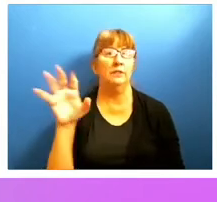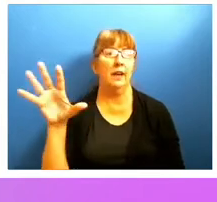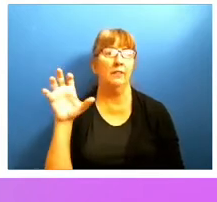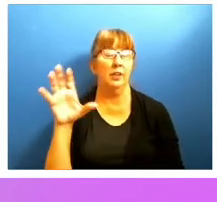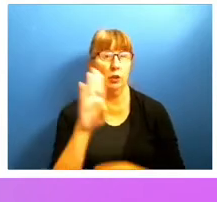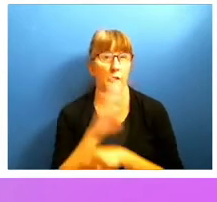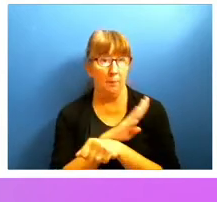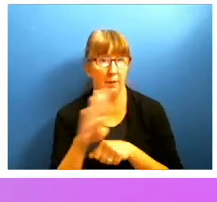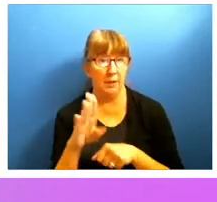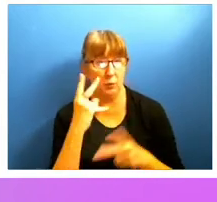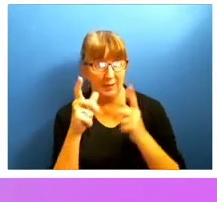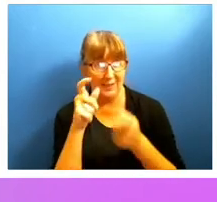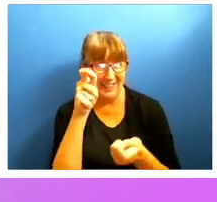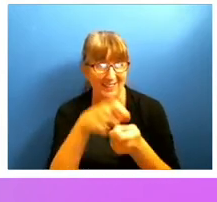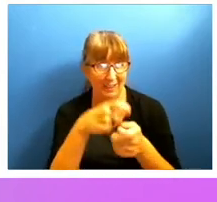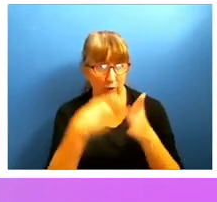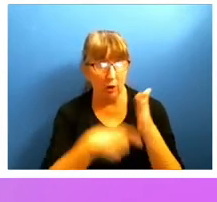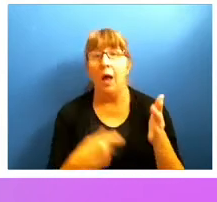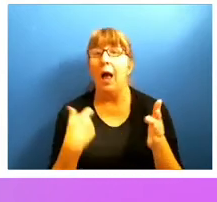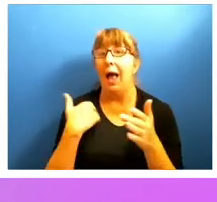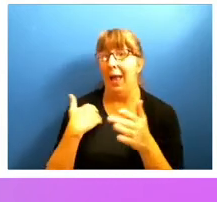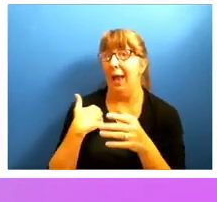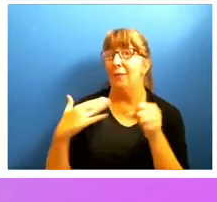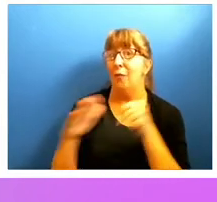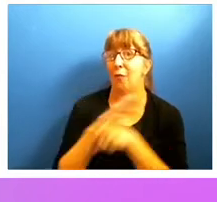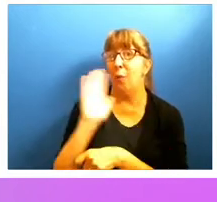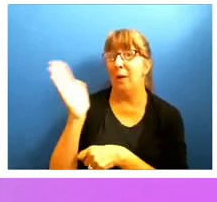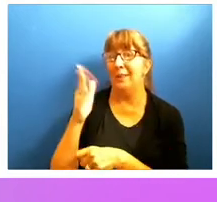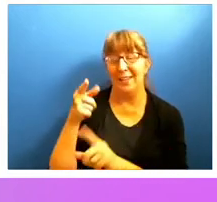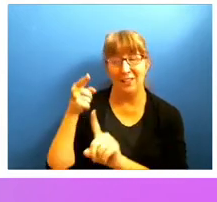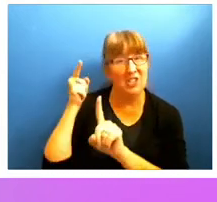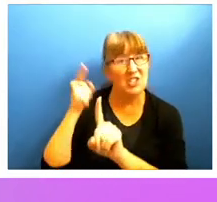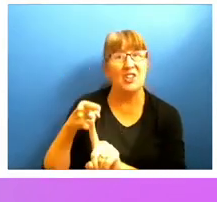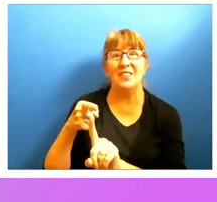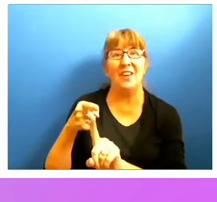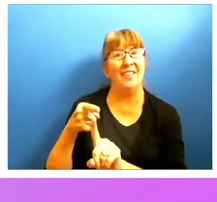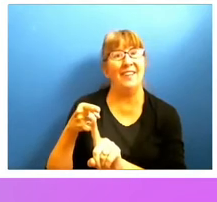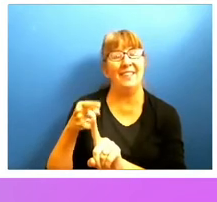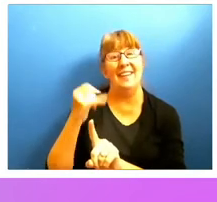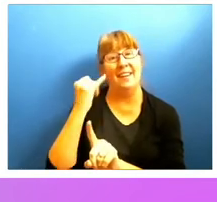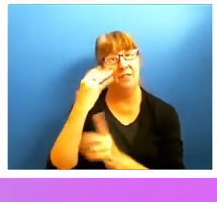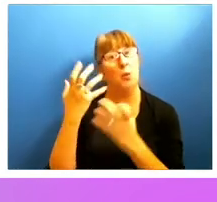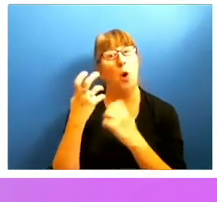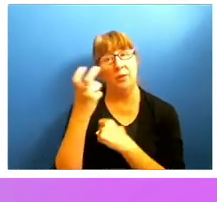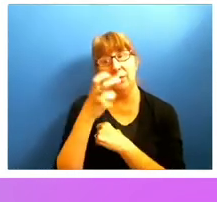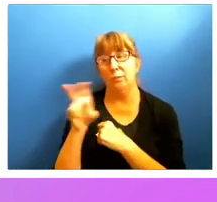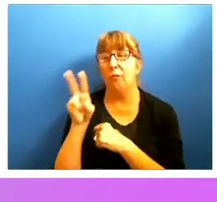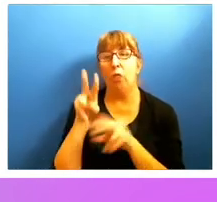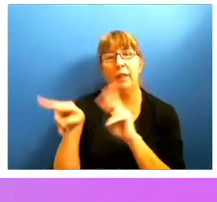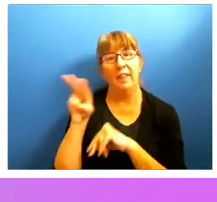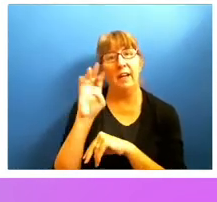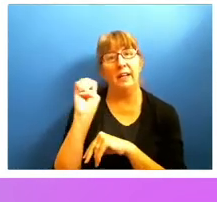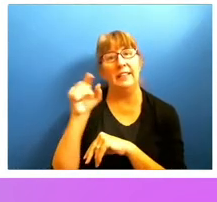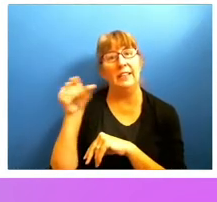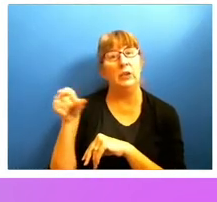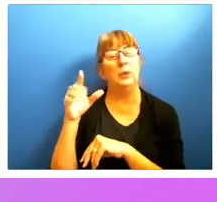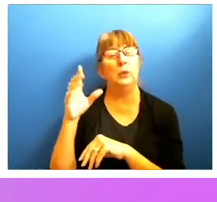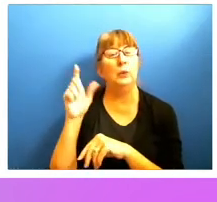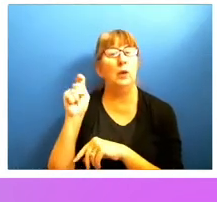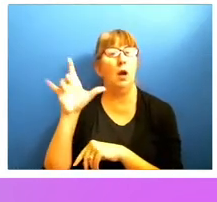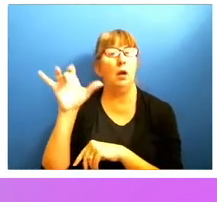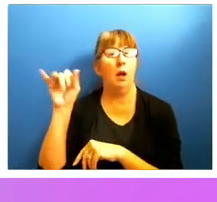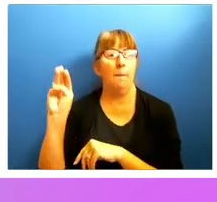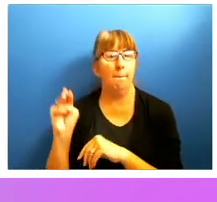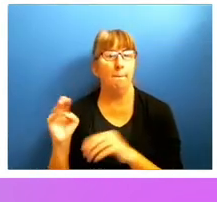that was. In fact, I have an entire presentation that's just on this part of it. So you can jump out and look at that at some point on dq.com if you like. But I'm just going to